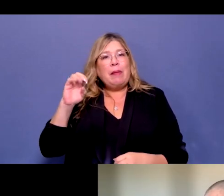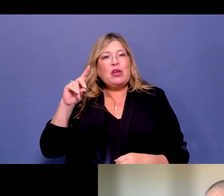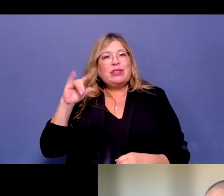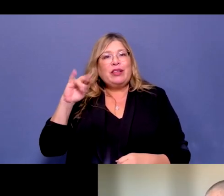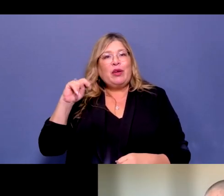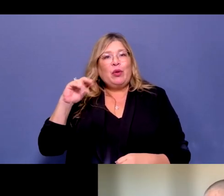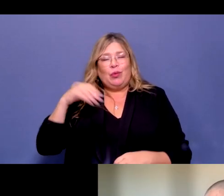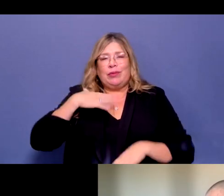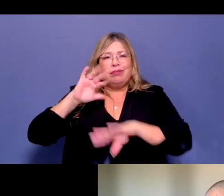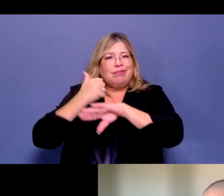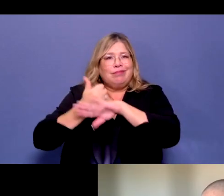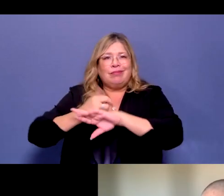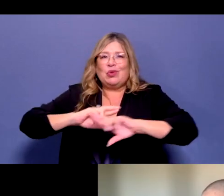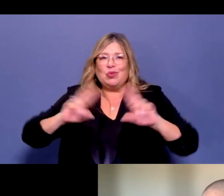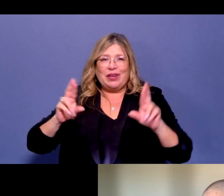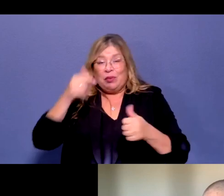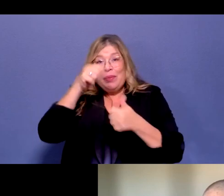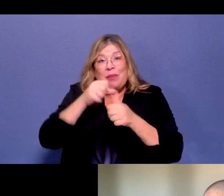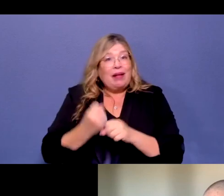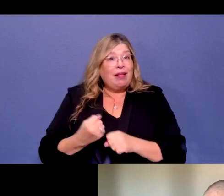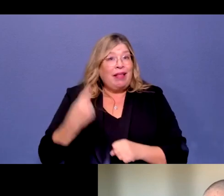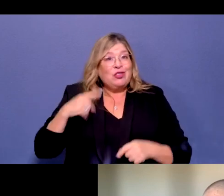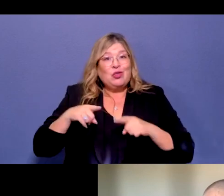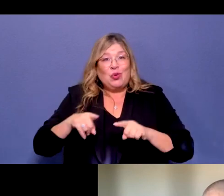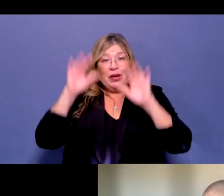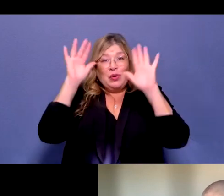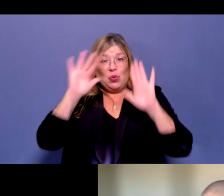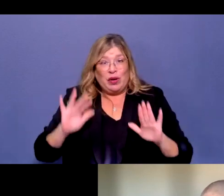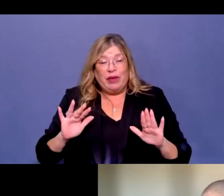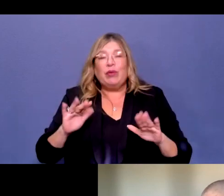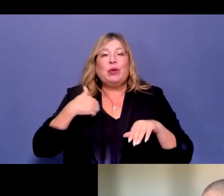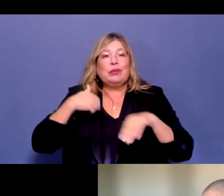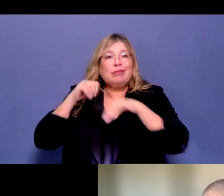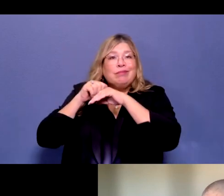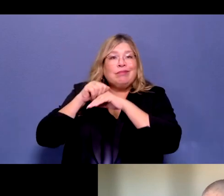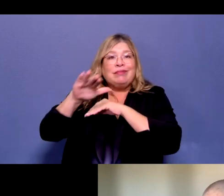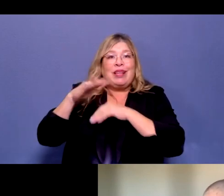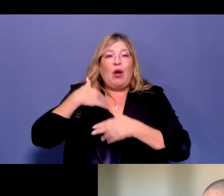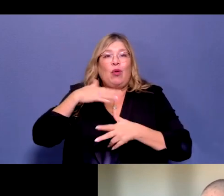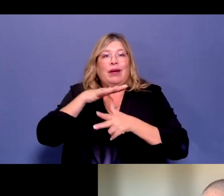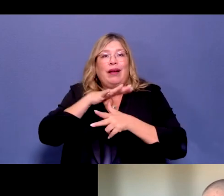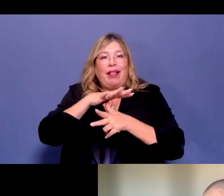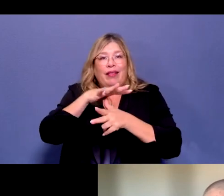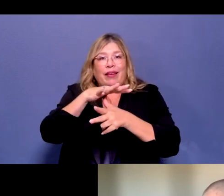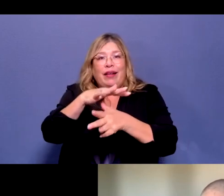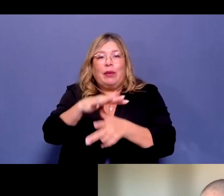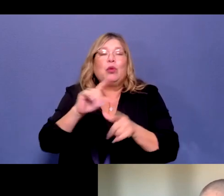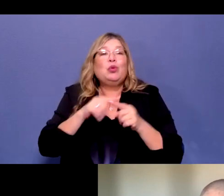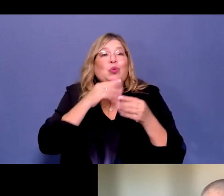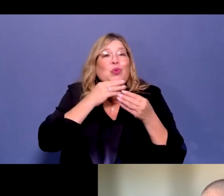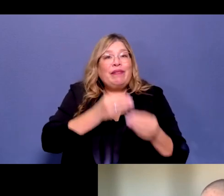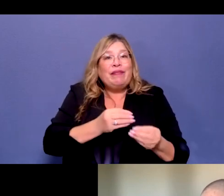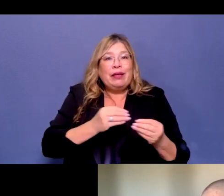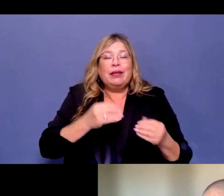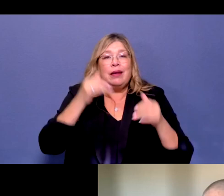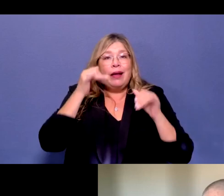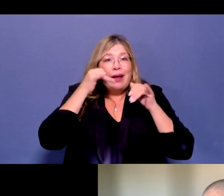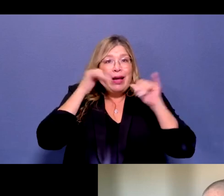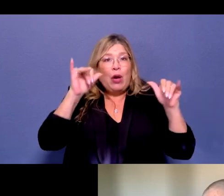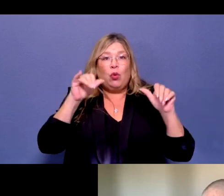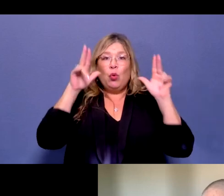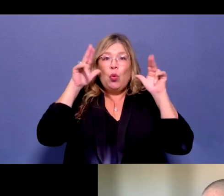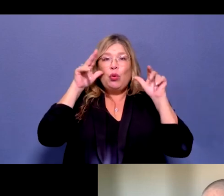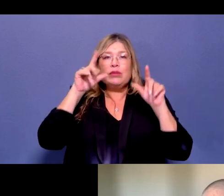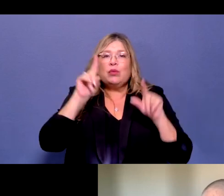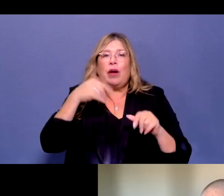the weather, we were also tasked with our helicopters to feed cattle and horses in very remote areas.